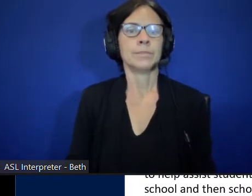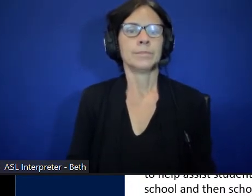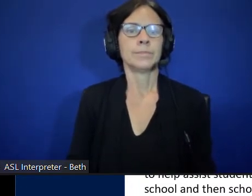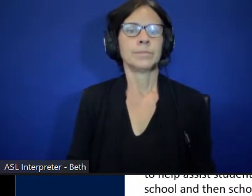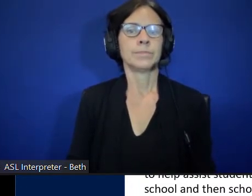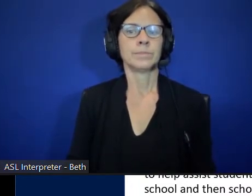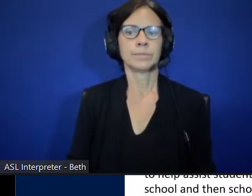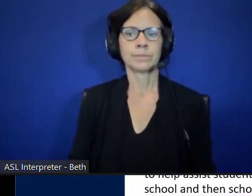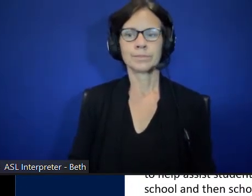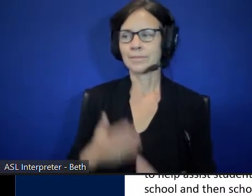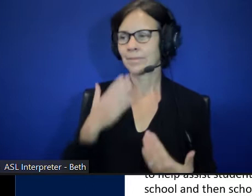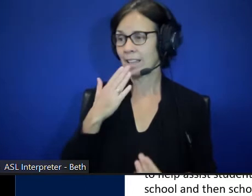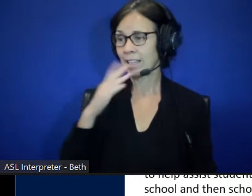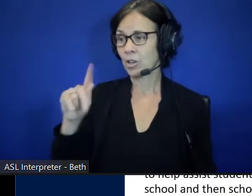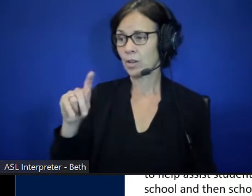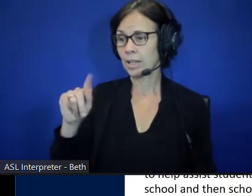Thanks, Katie.